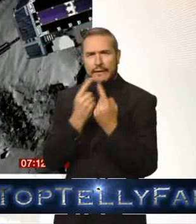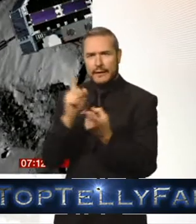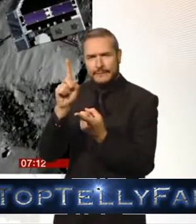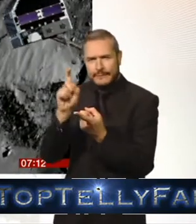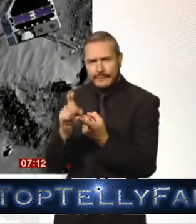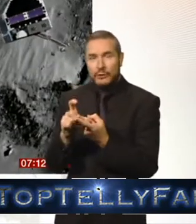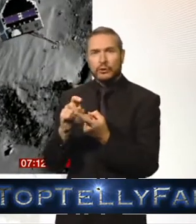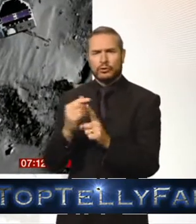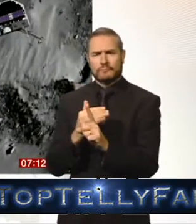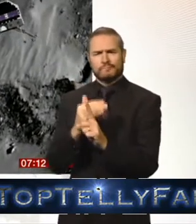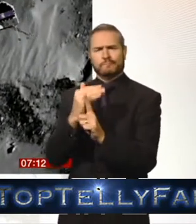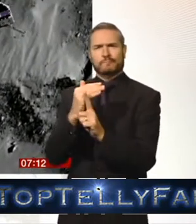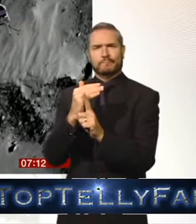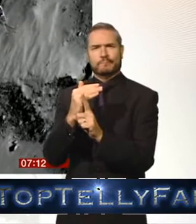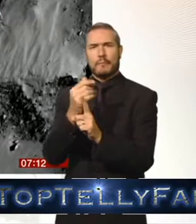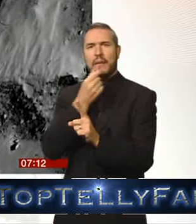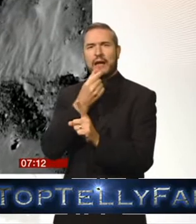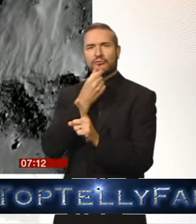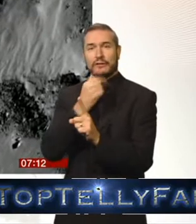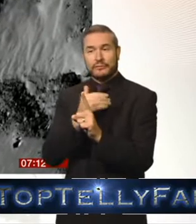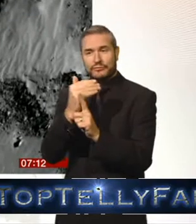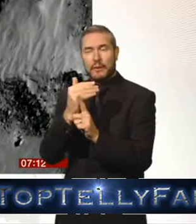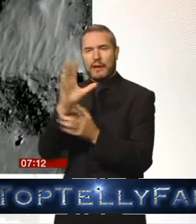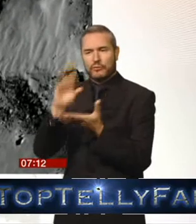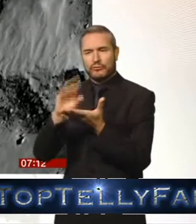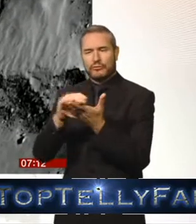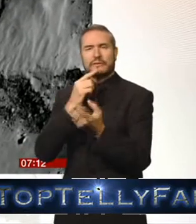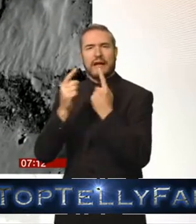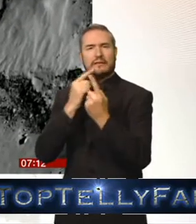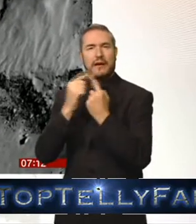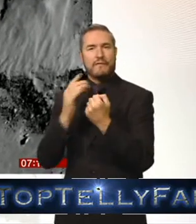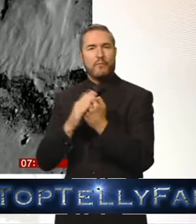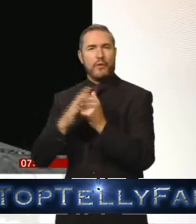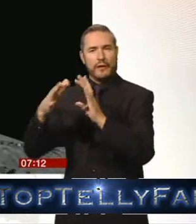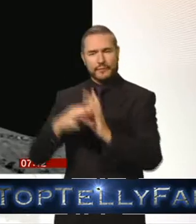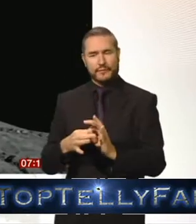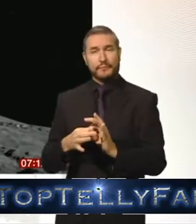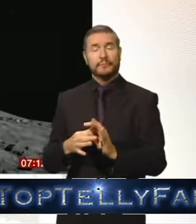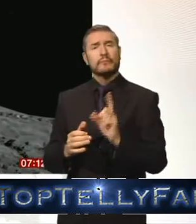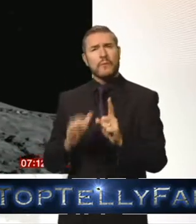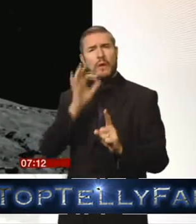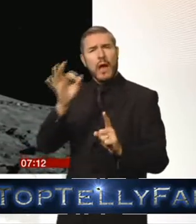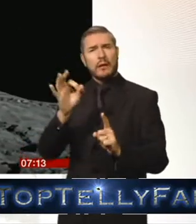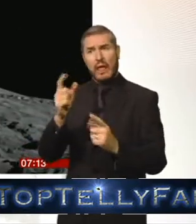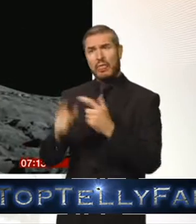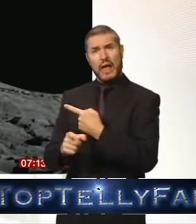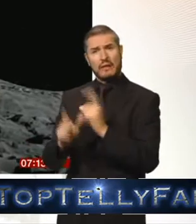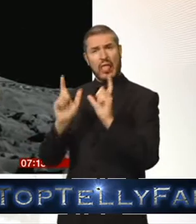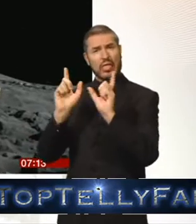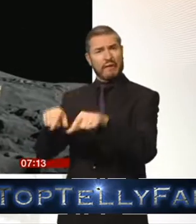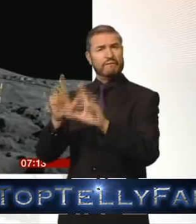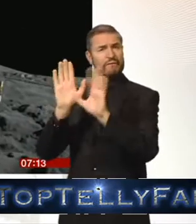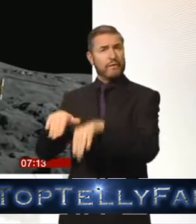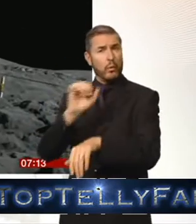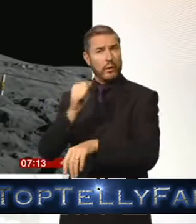to get it to charge up a little bit more so they can get even more science out of it is it going to be left there that's pretty much the plan